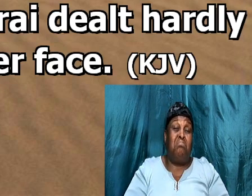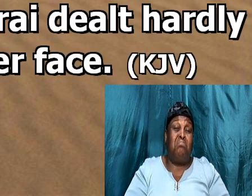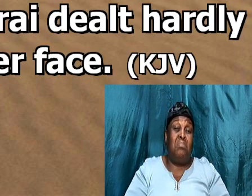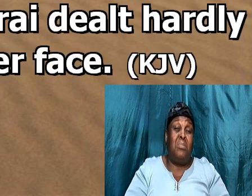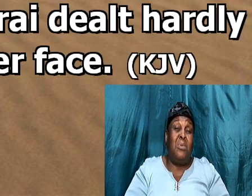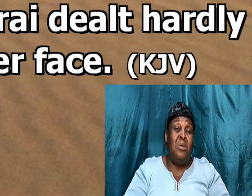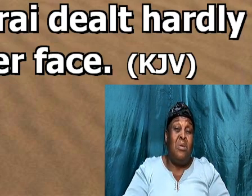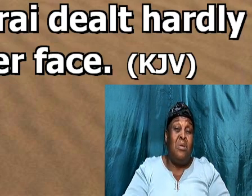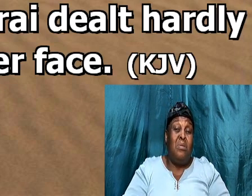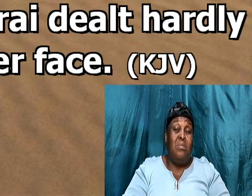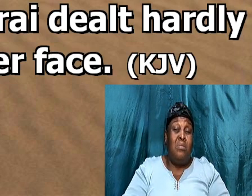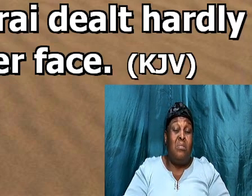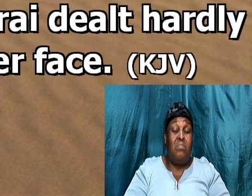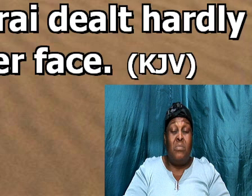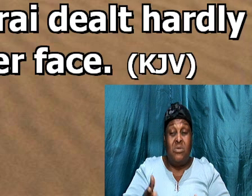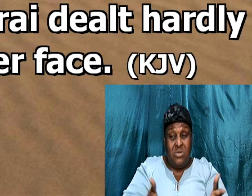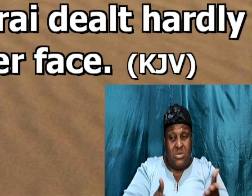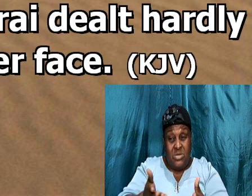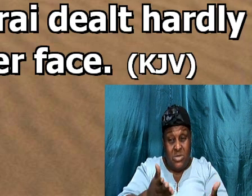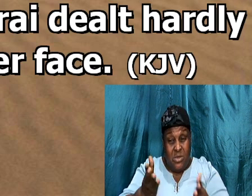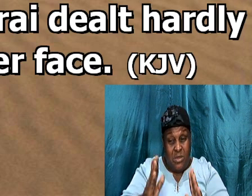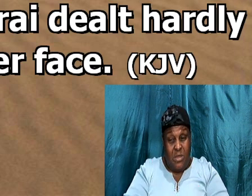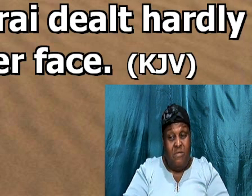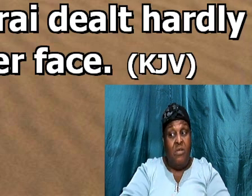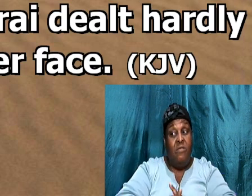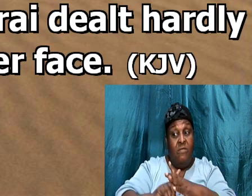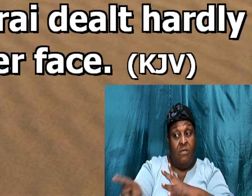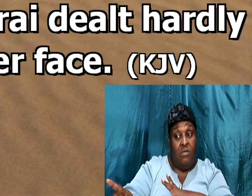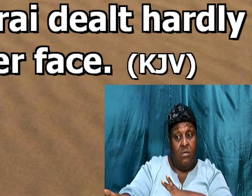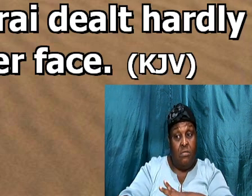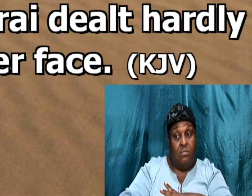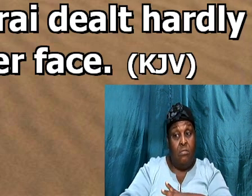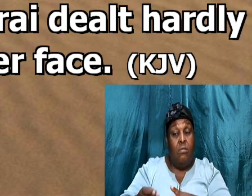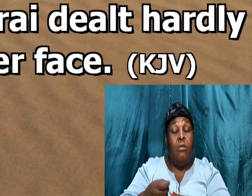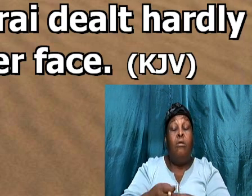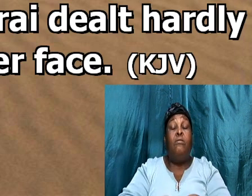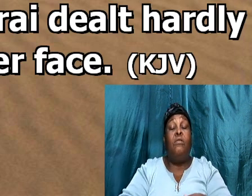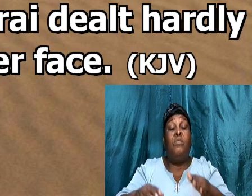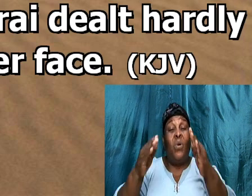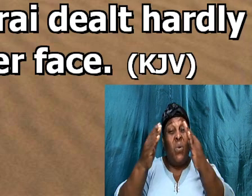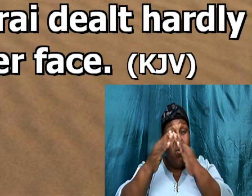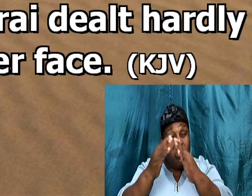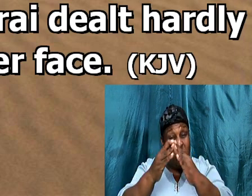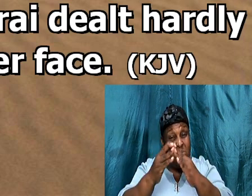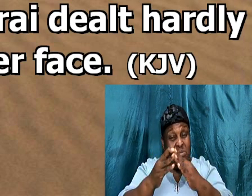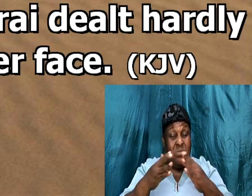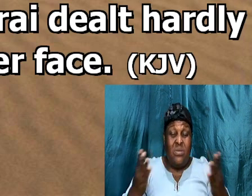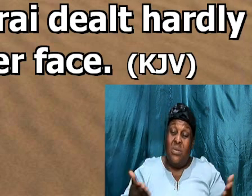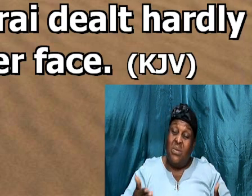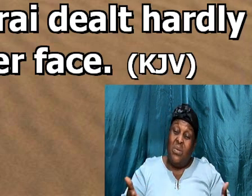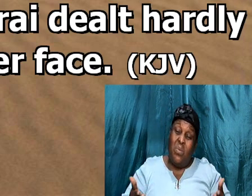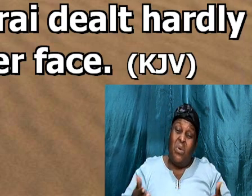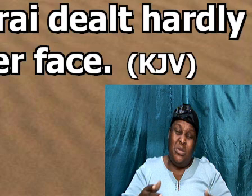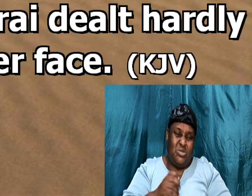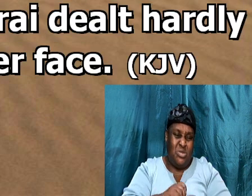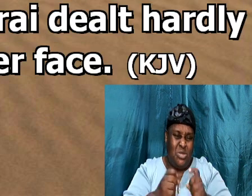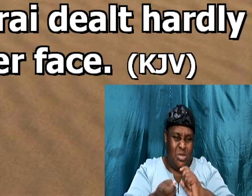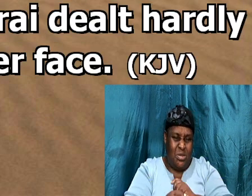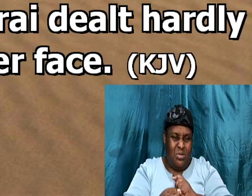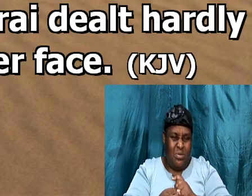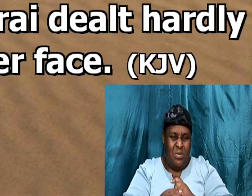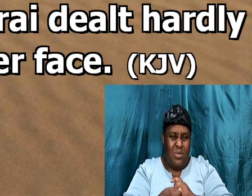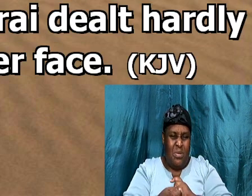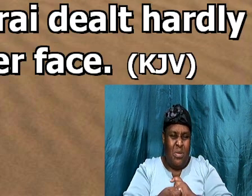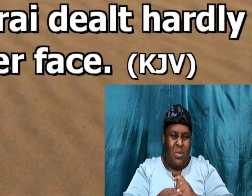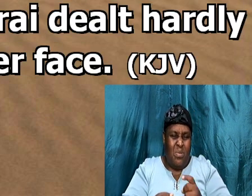dealt with Hagar, Hagar fled from the house. what transpired in the house,